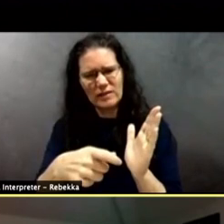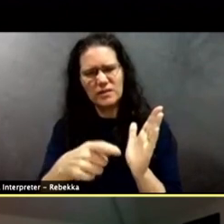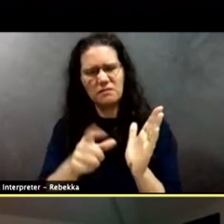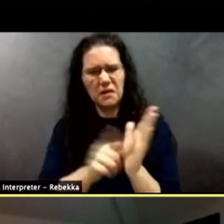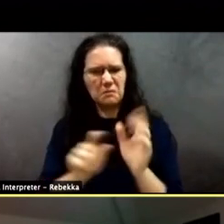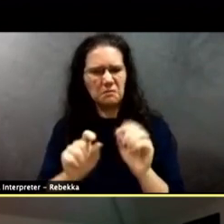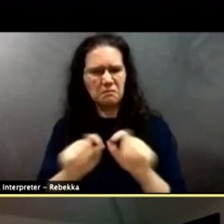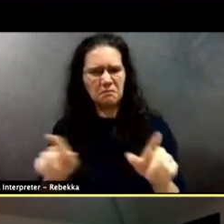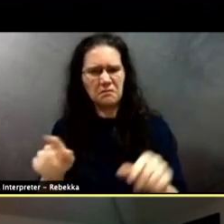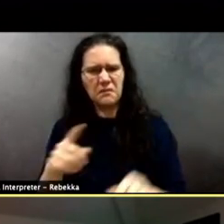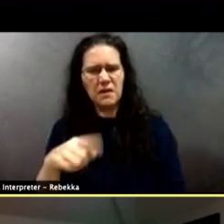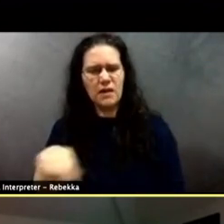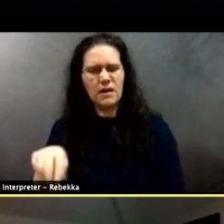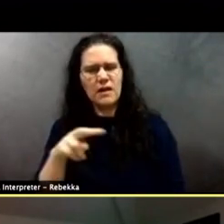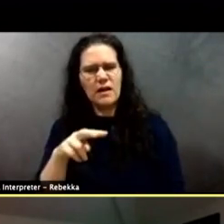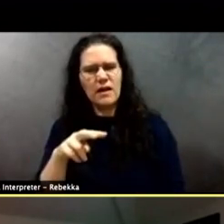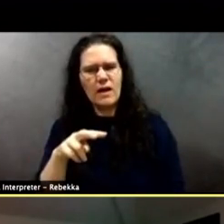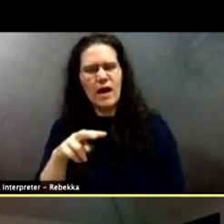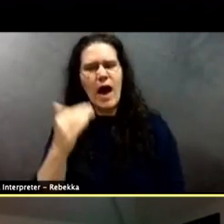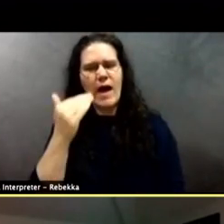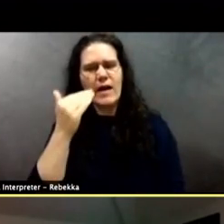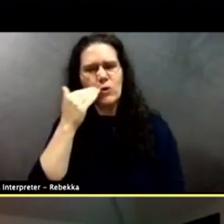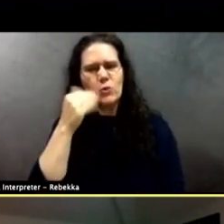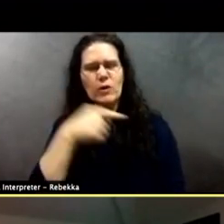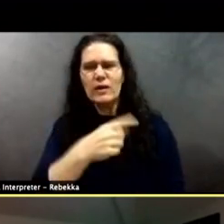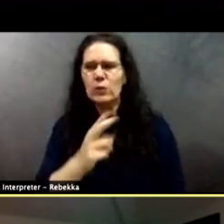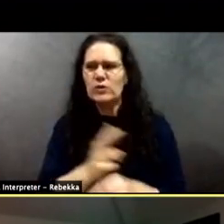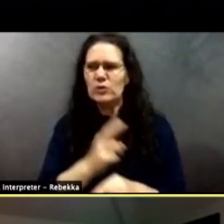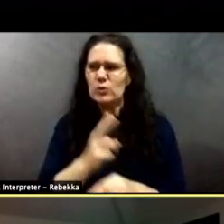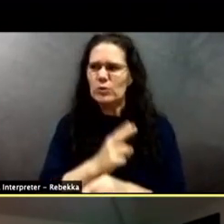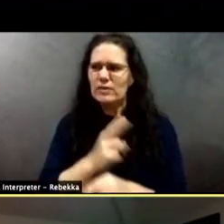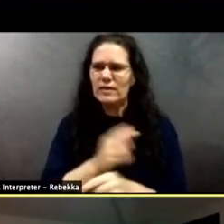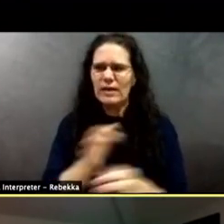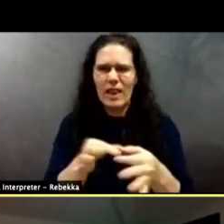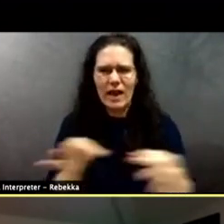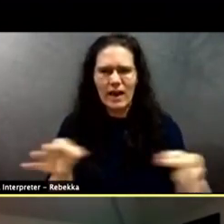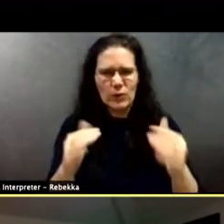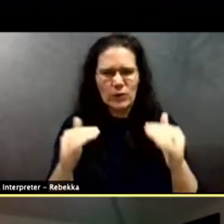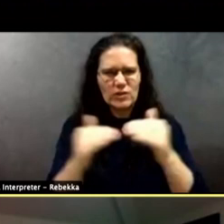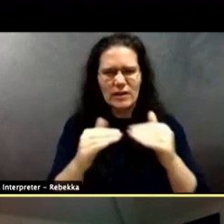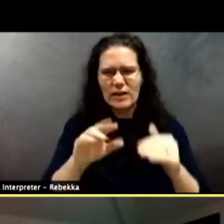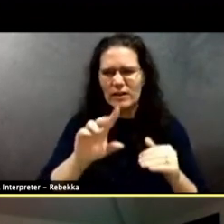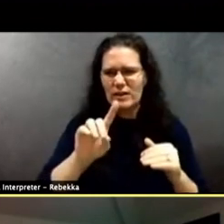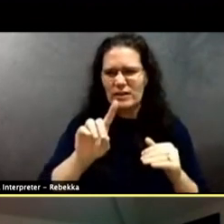that he was using dehumanizing language and violent images.